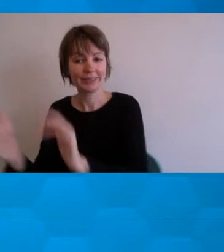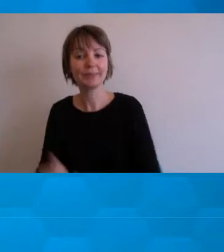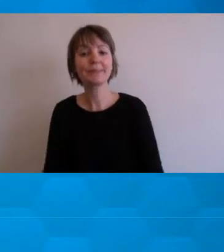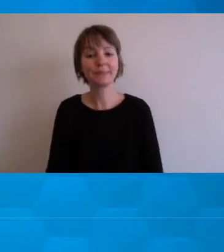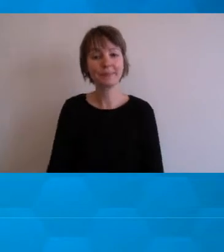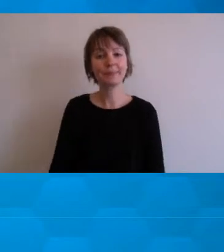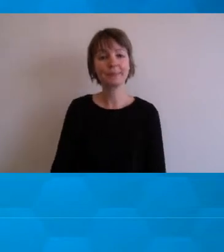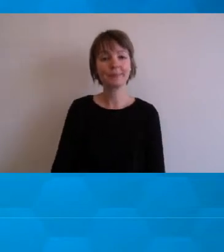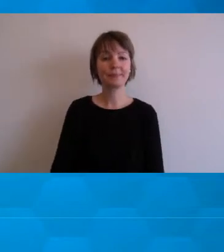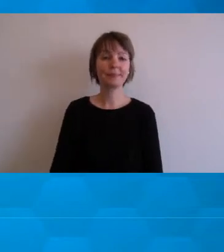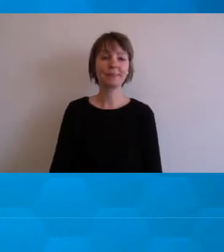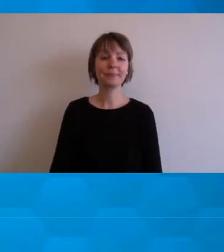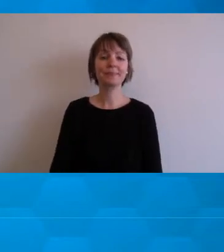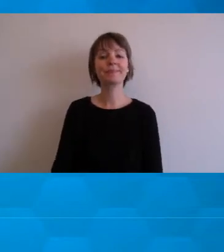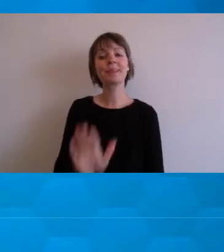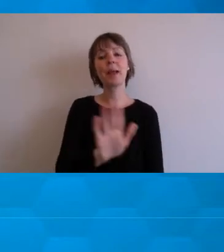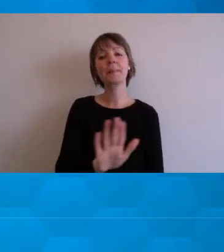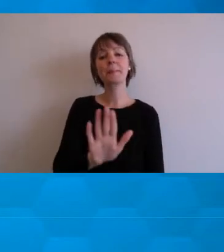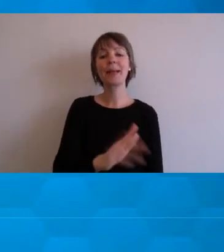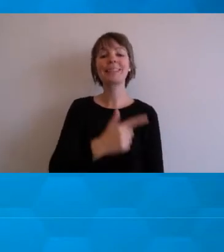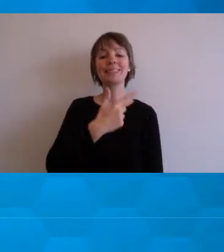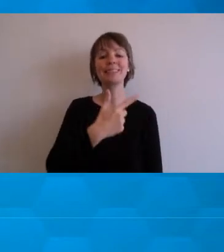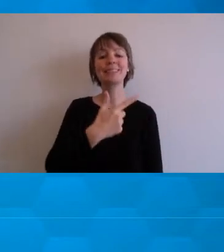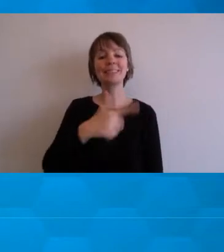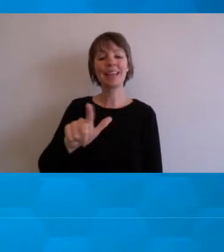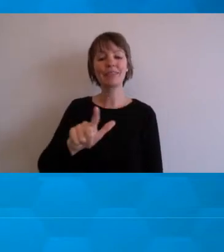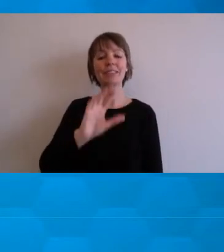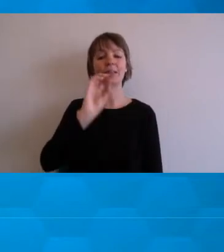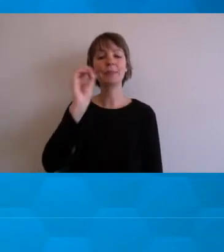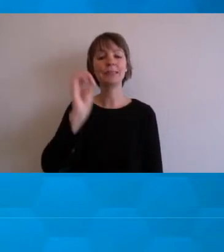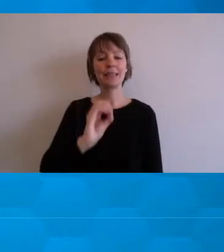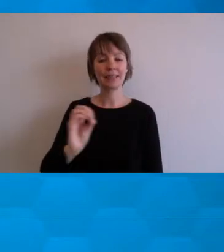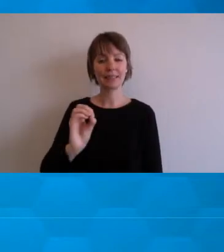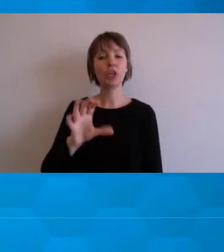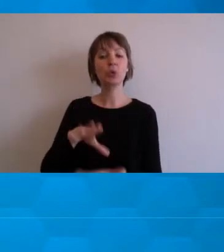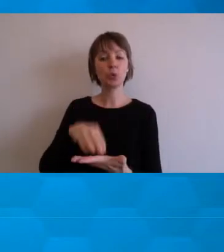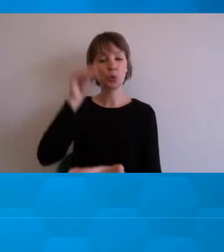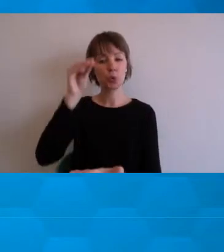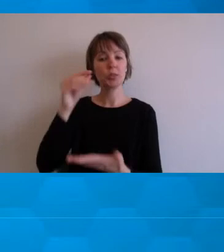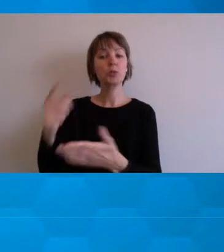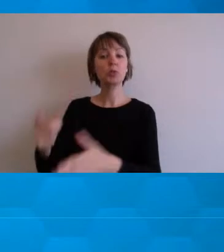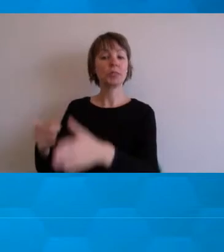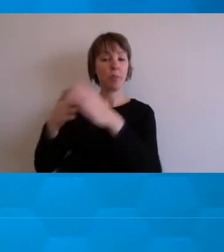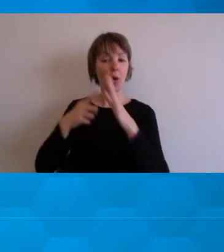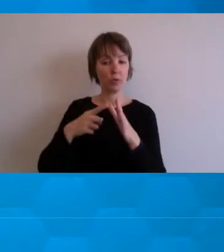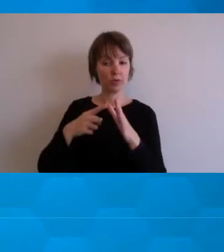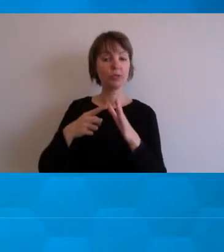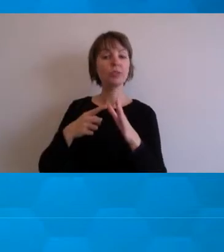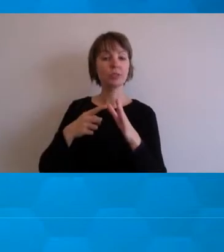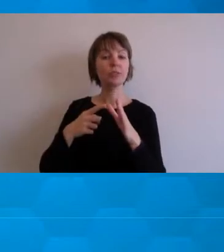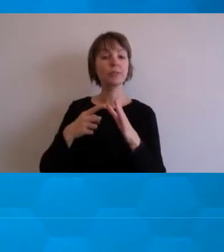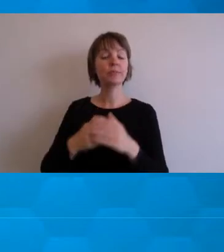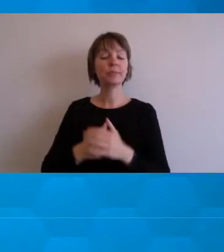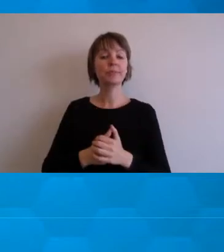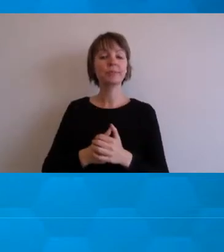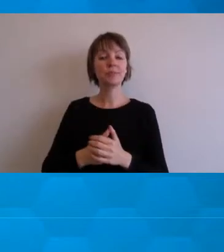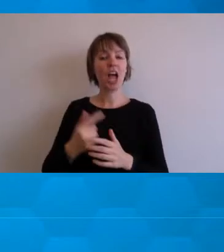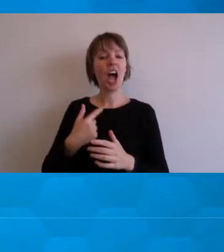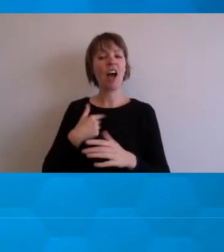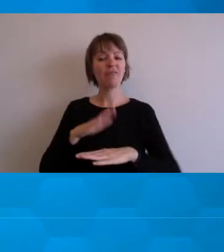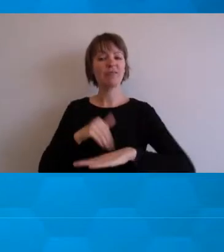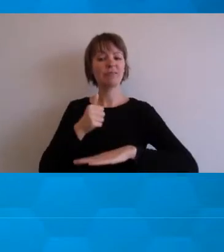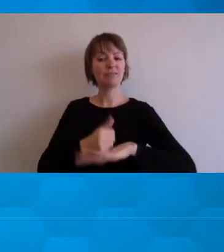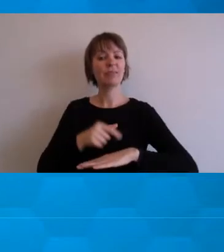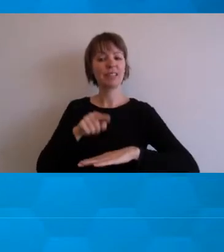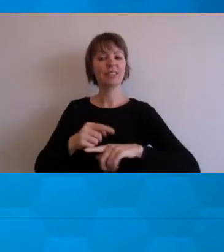Around 70 percent of students seem to respond to the monitor in I've implemented this for three